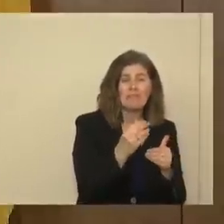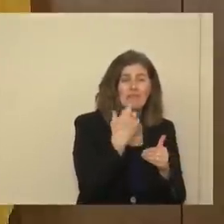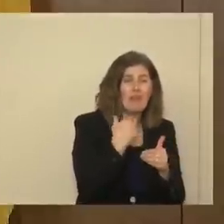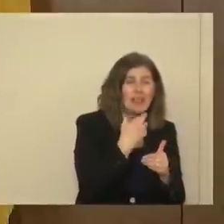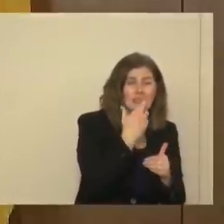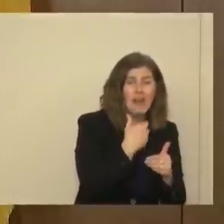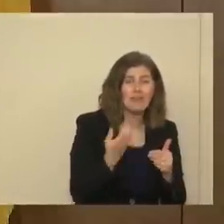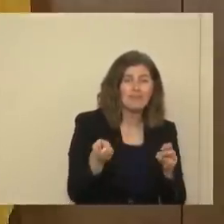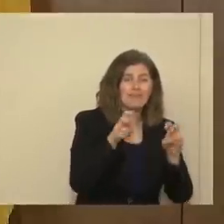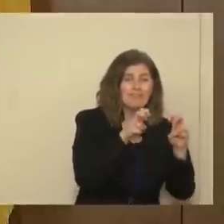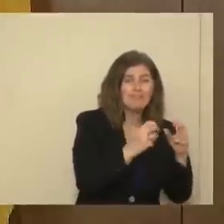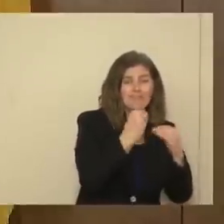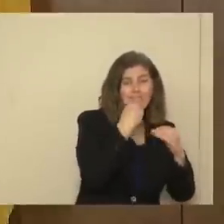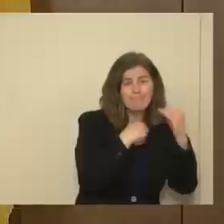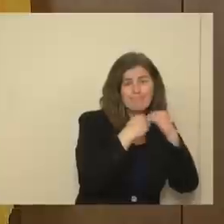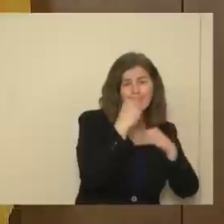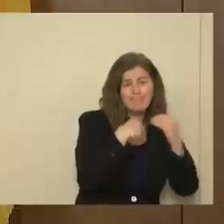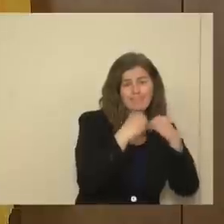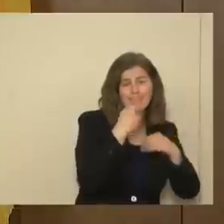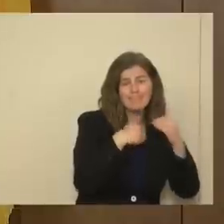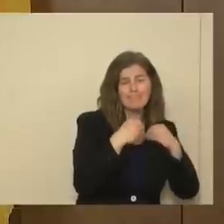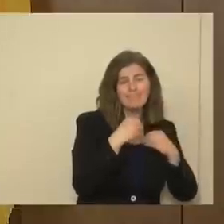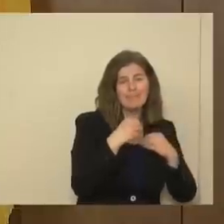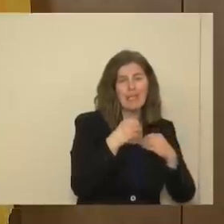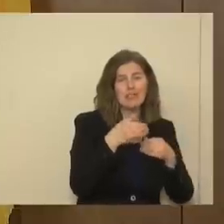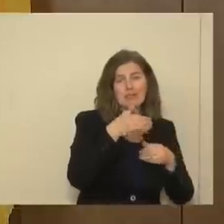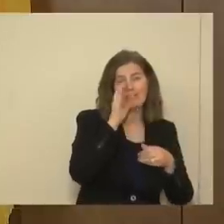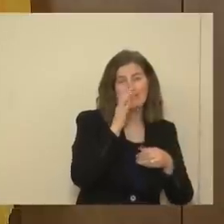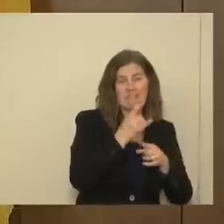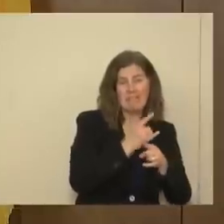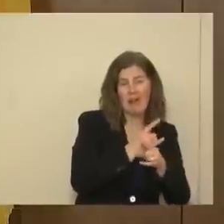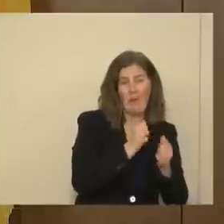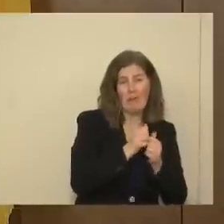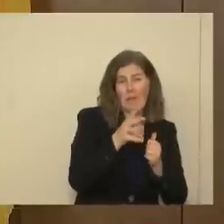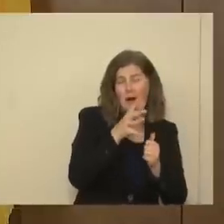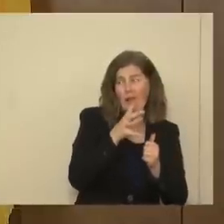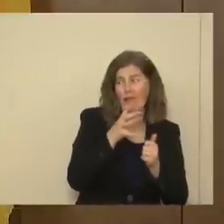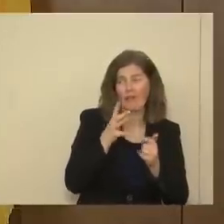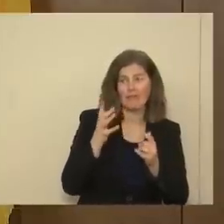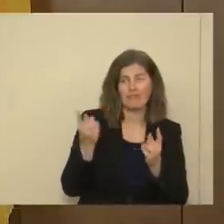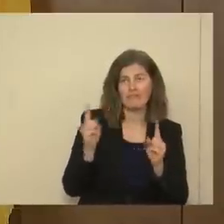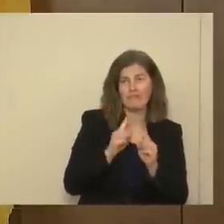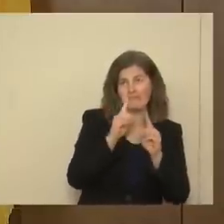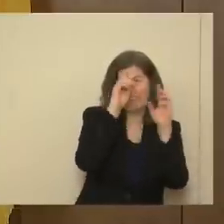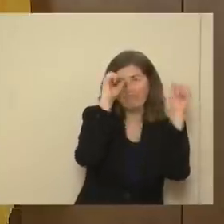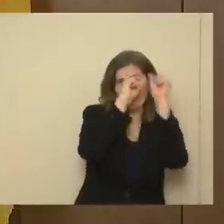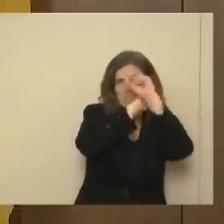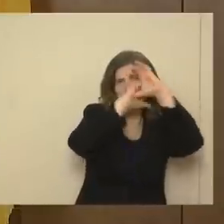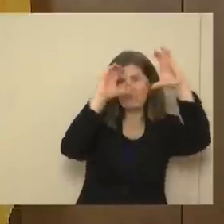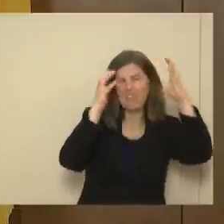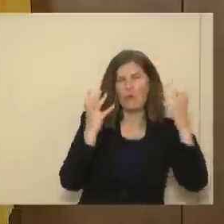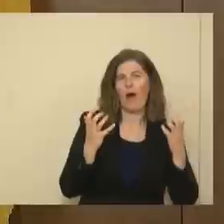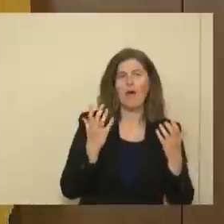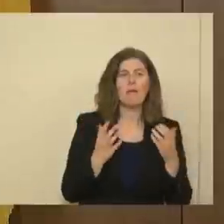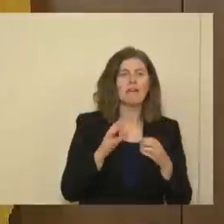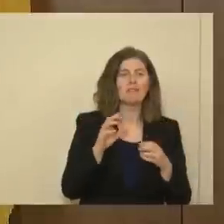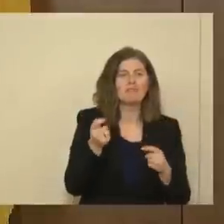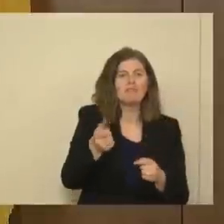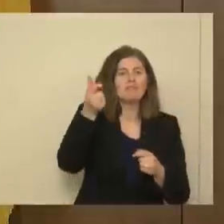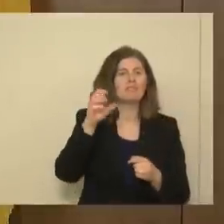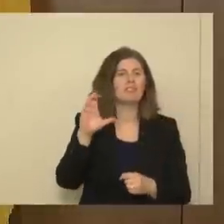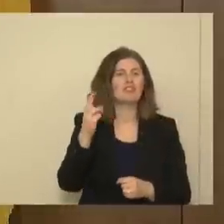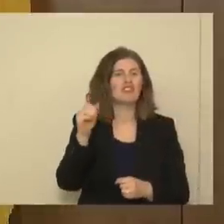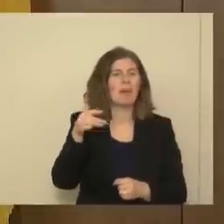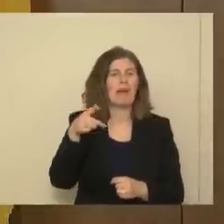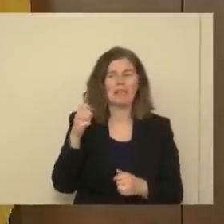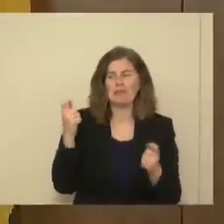Albuquerque, and having a libation with my mother. Maybe it's a glass of champagne to celebrate